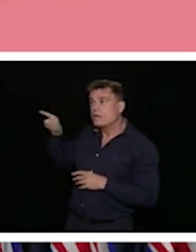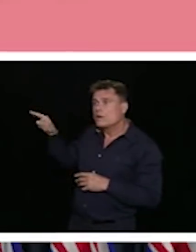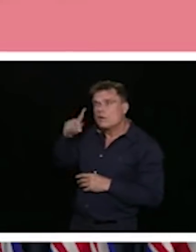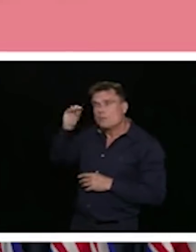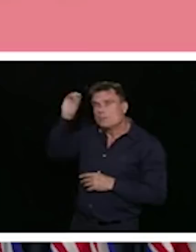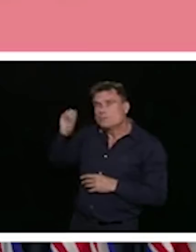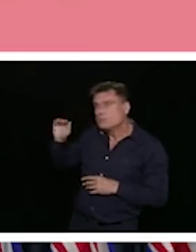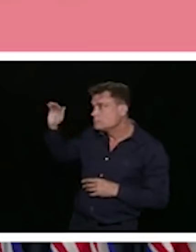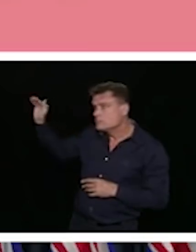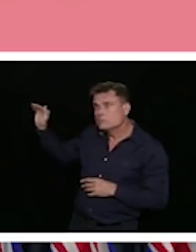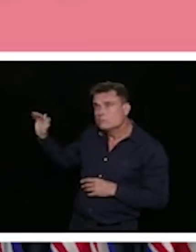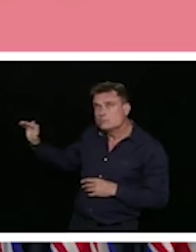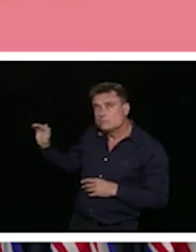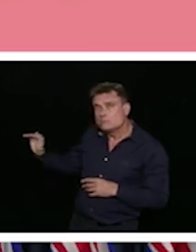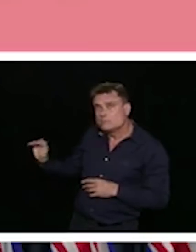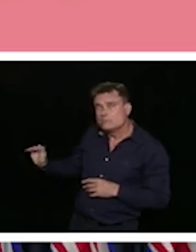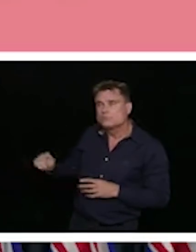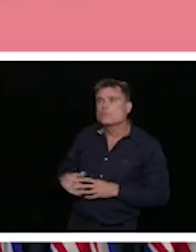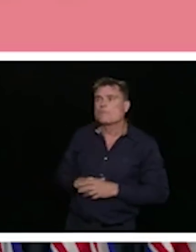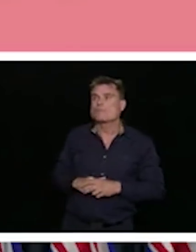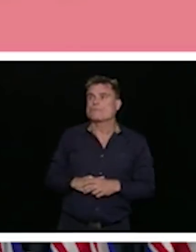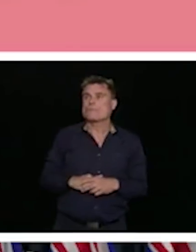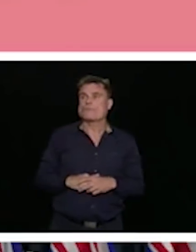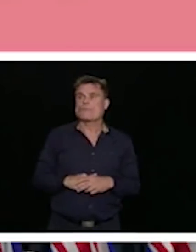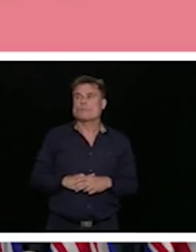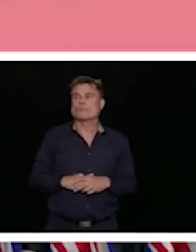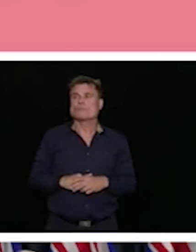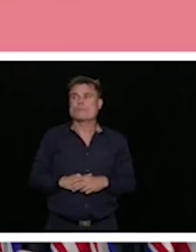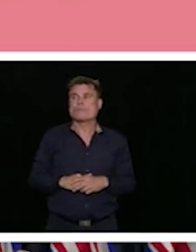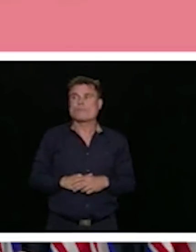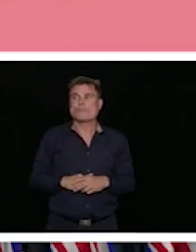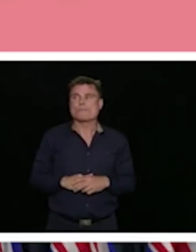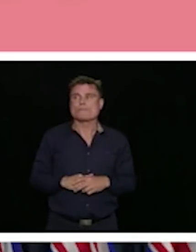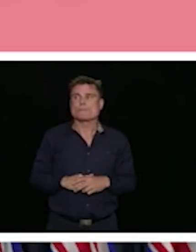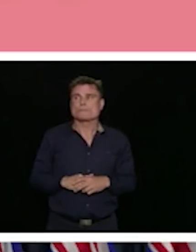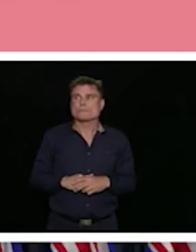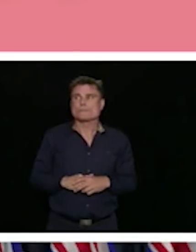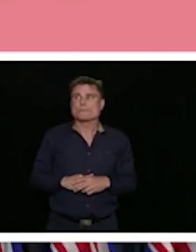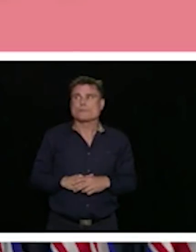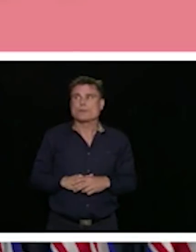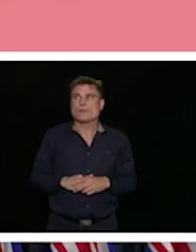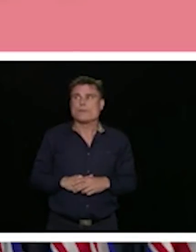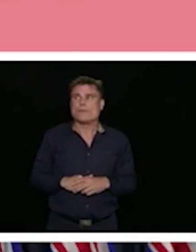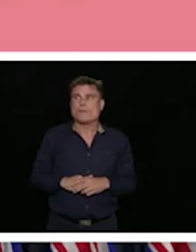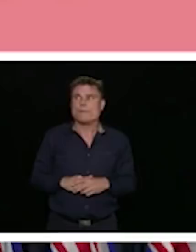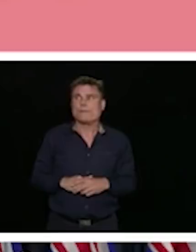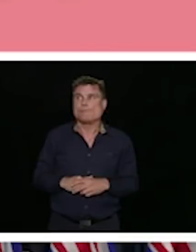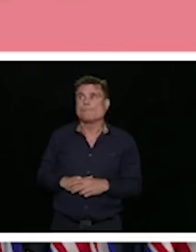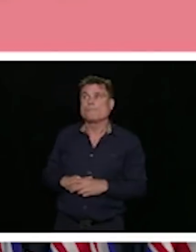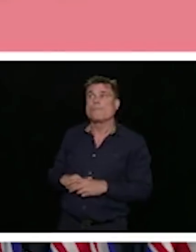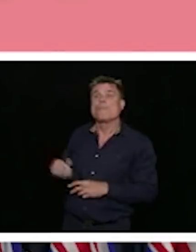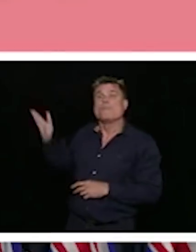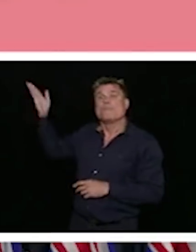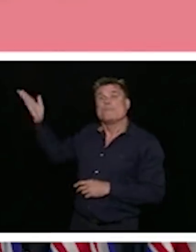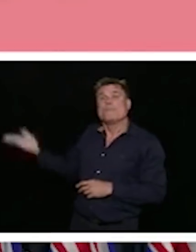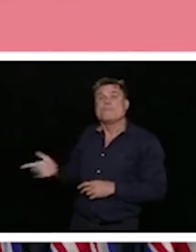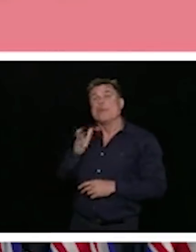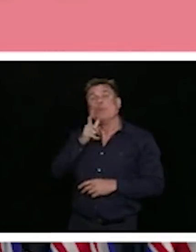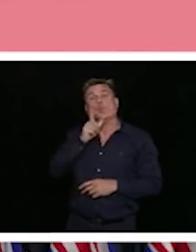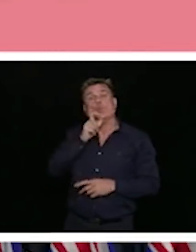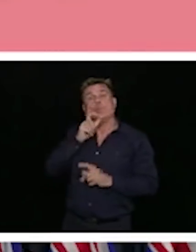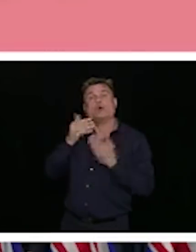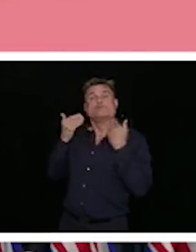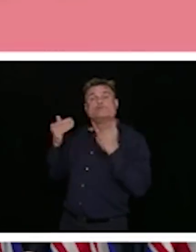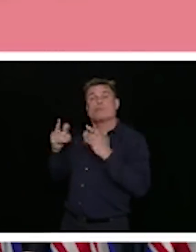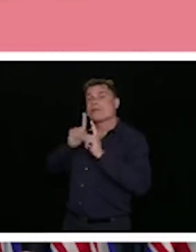This is some data now. That tells us the difference between the people who responded to the survey and our population in